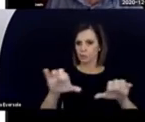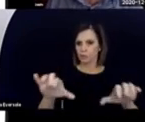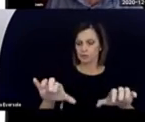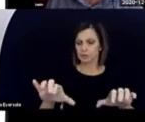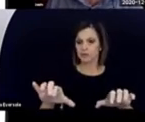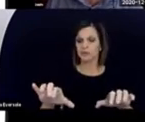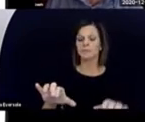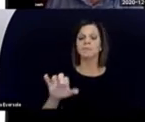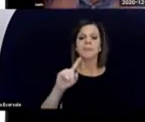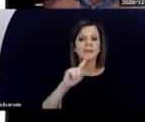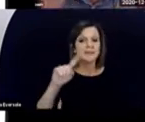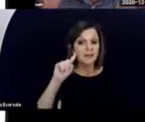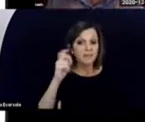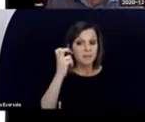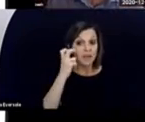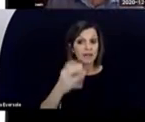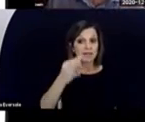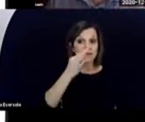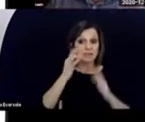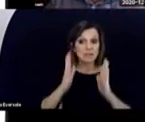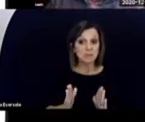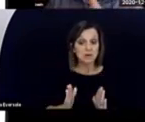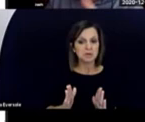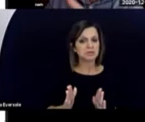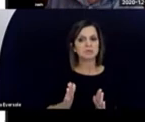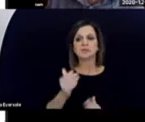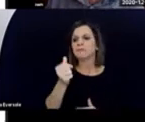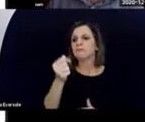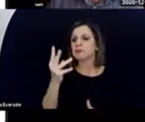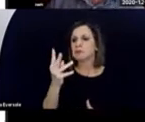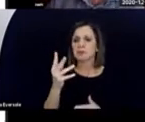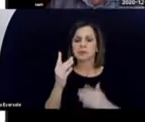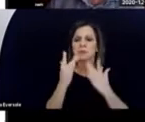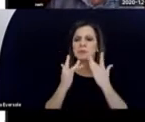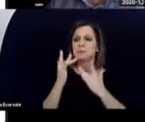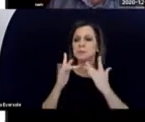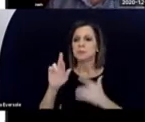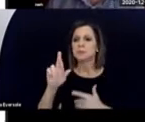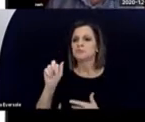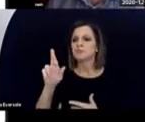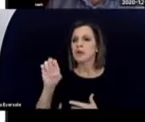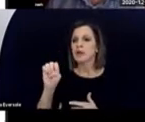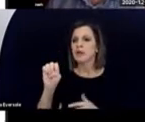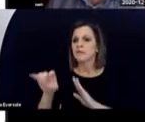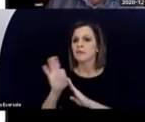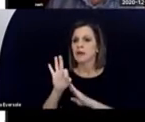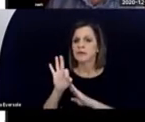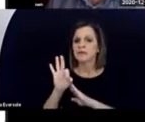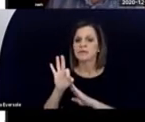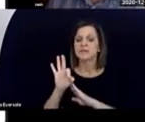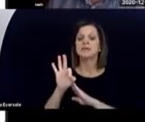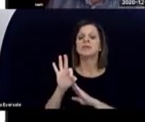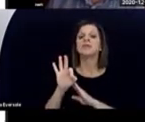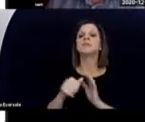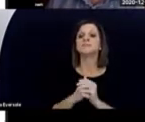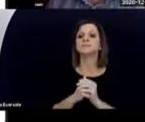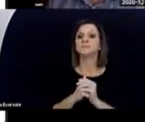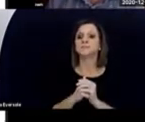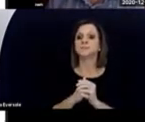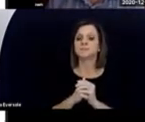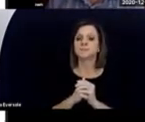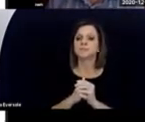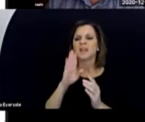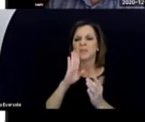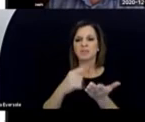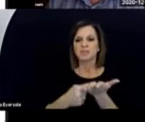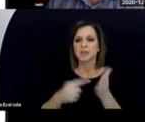numbers of children have gone up and up over time, as I will discuss in a moment. And it's difficult